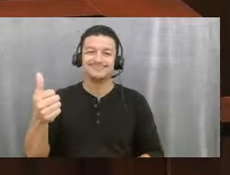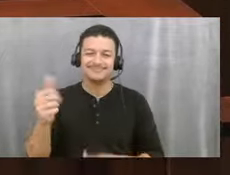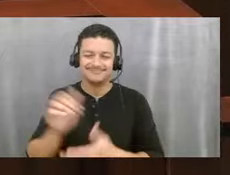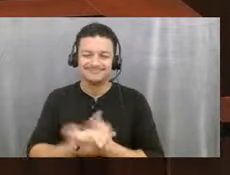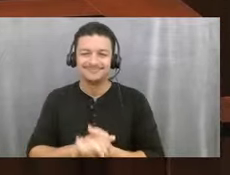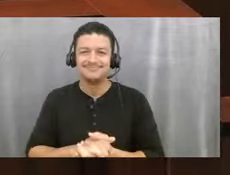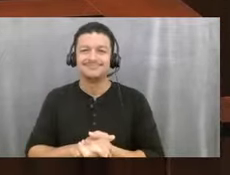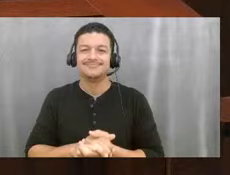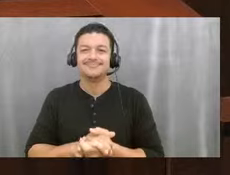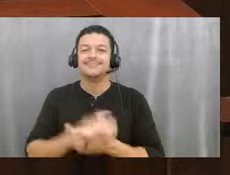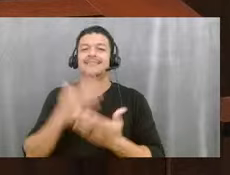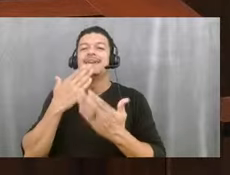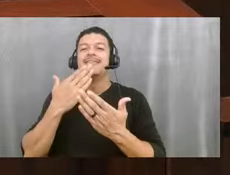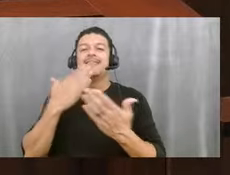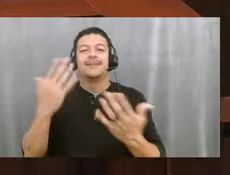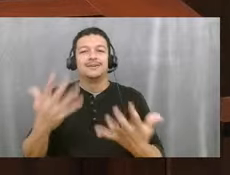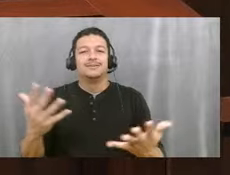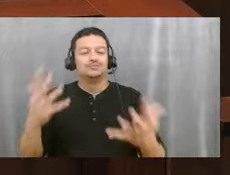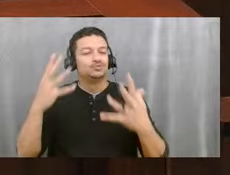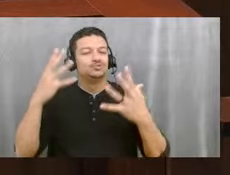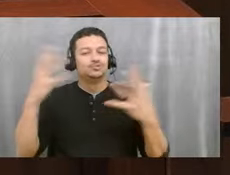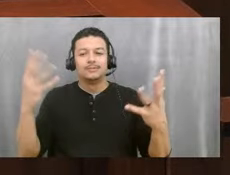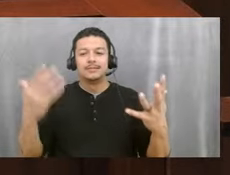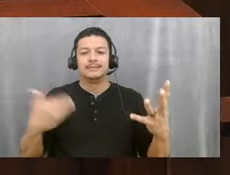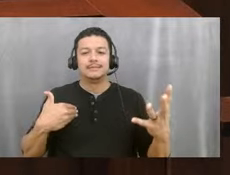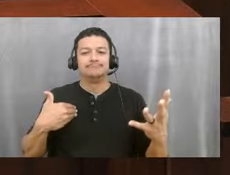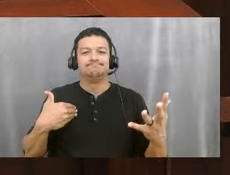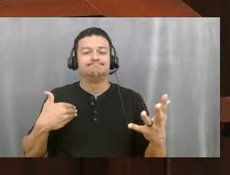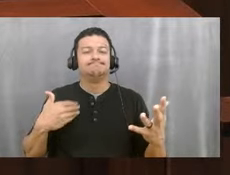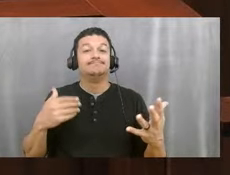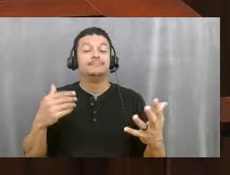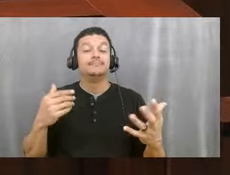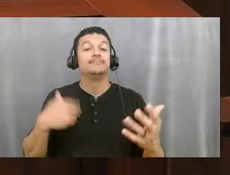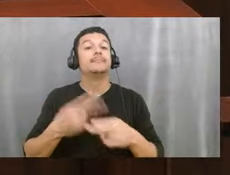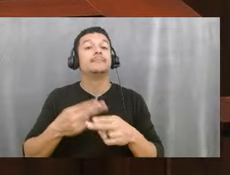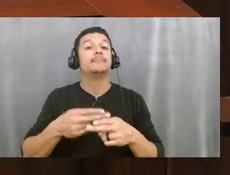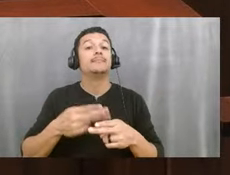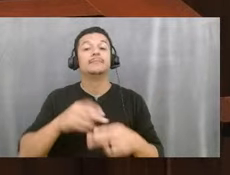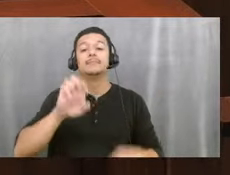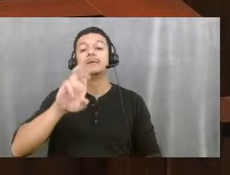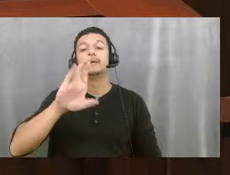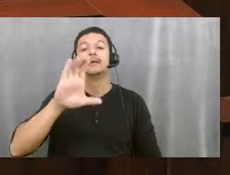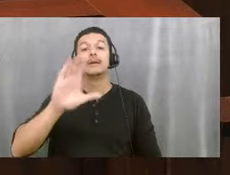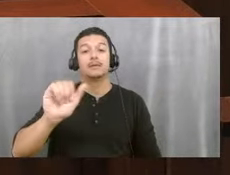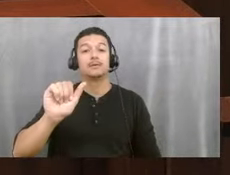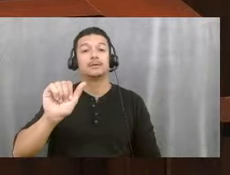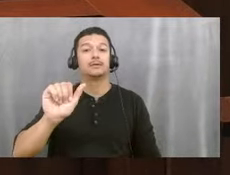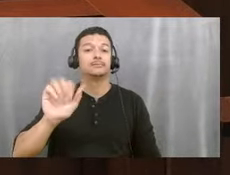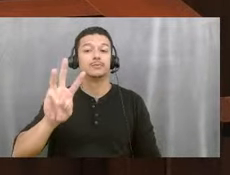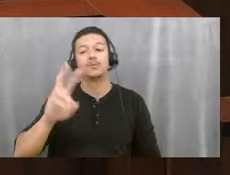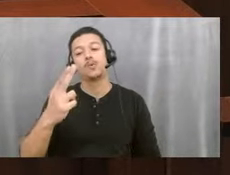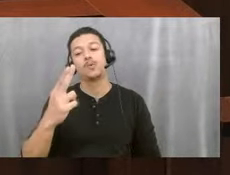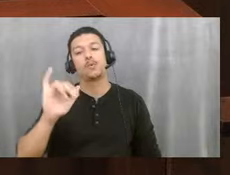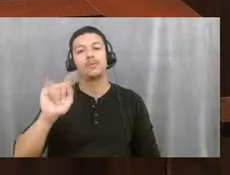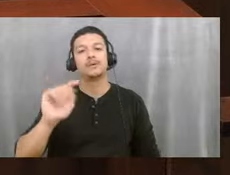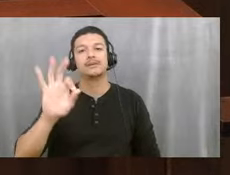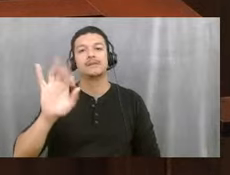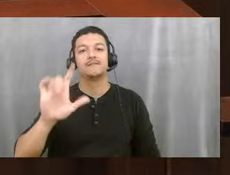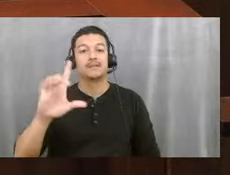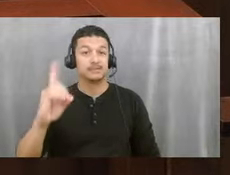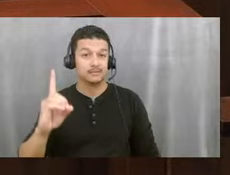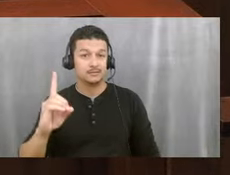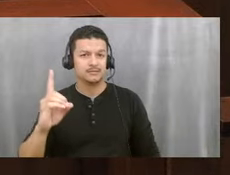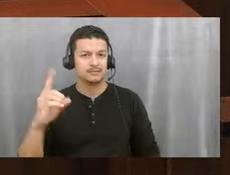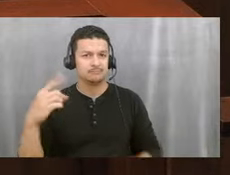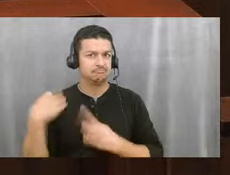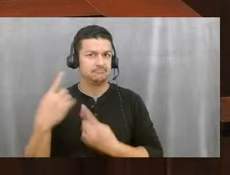Thank you all so much for having me here today. My name is Erica Whitfield. I'm on your school board. I've been there for nine years now, so hopefully I can answer